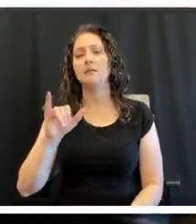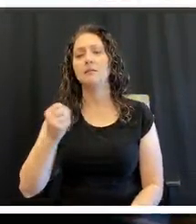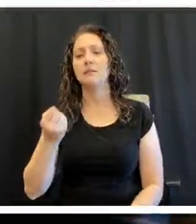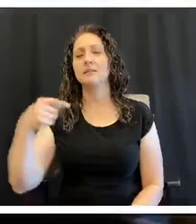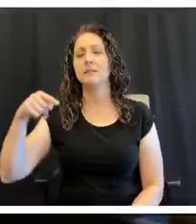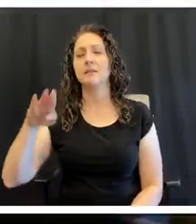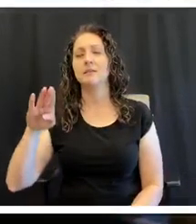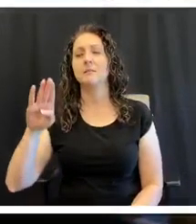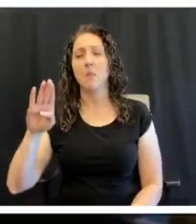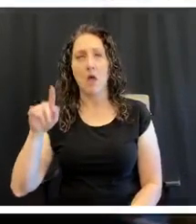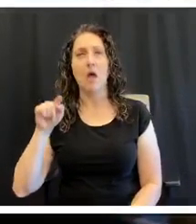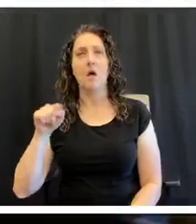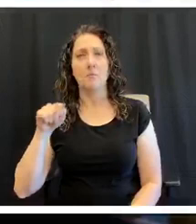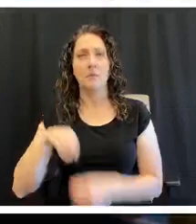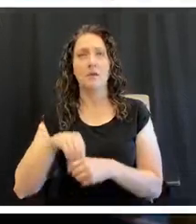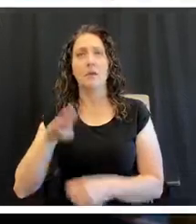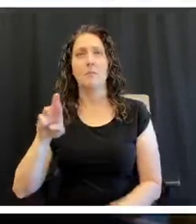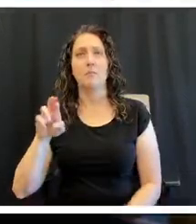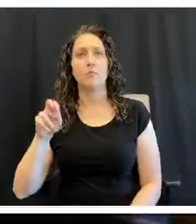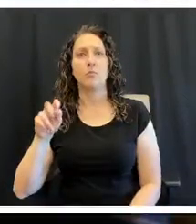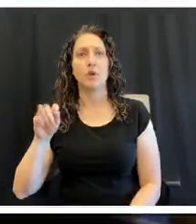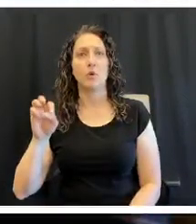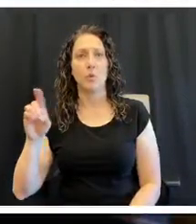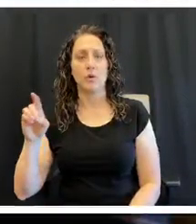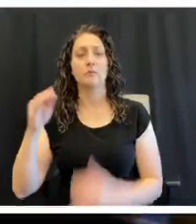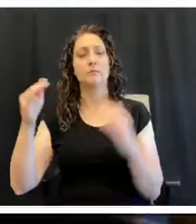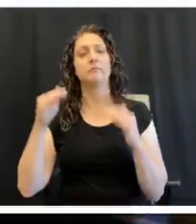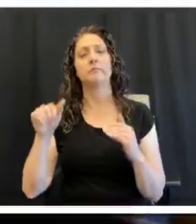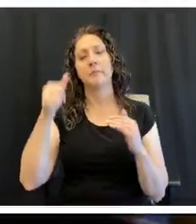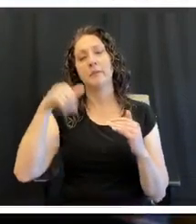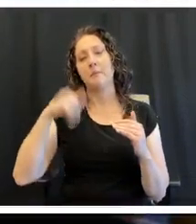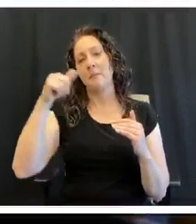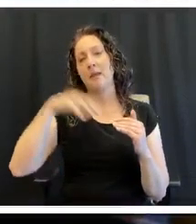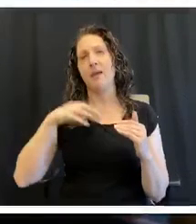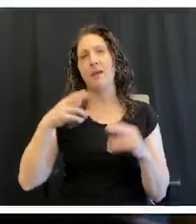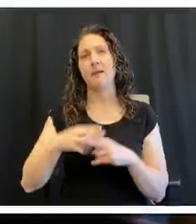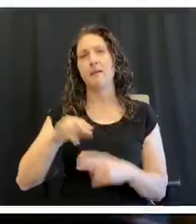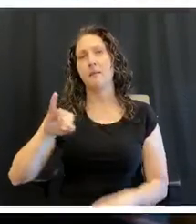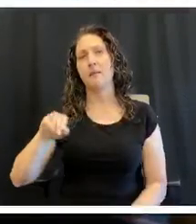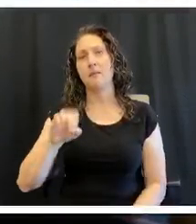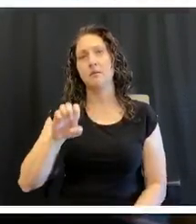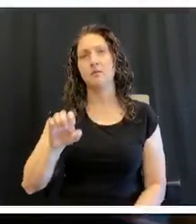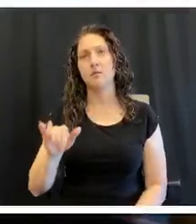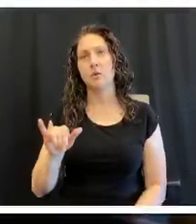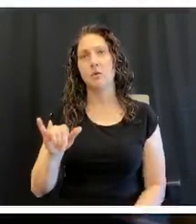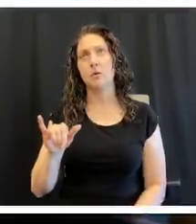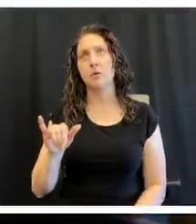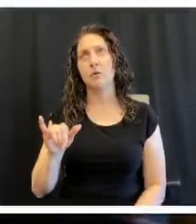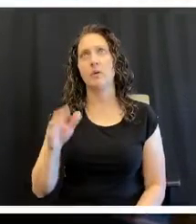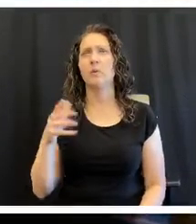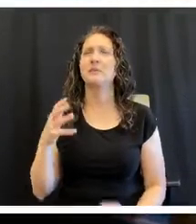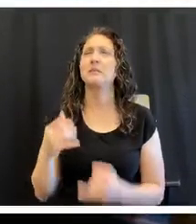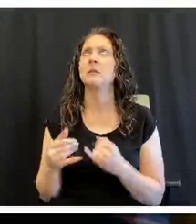Yeah. We have a young man by the name of Joey. No.